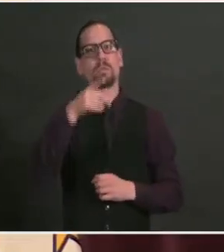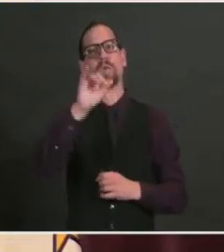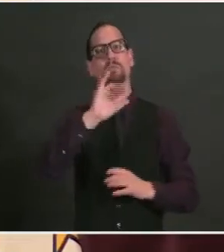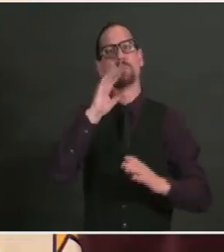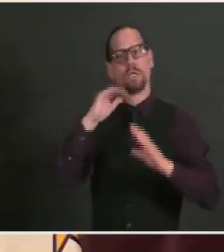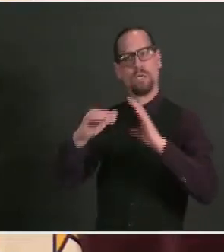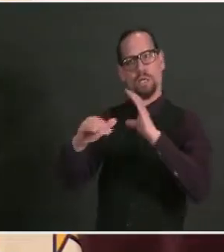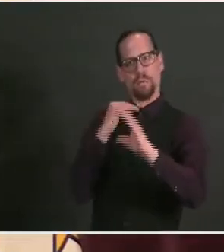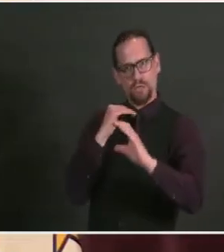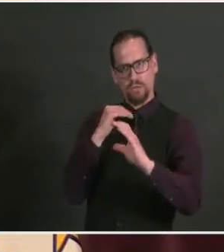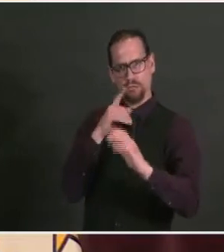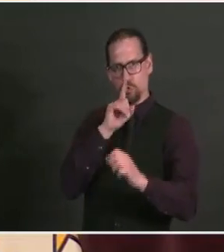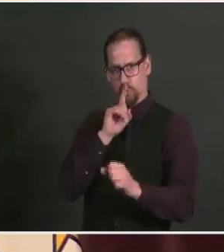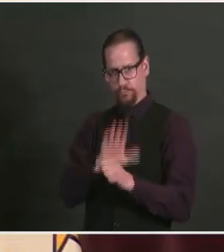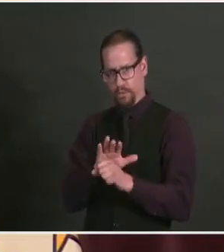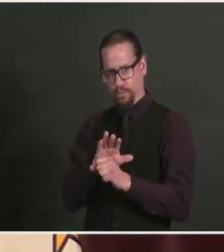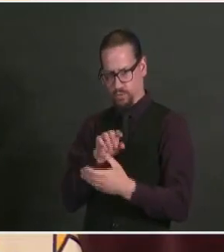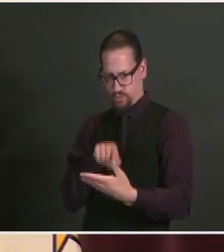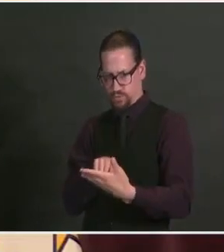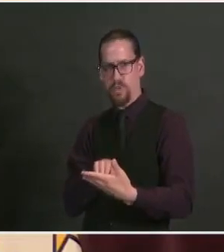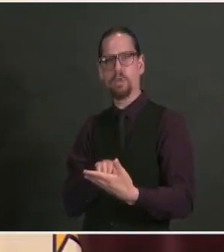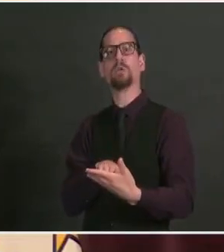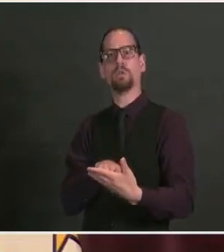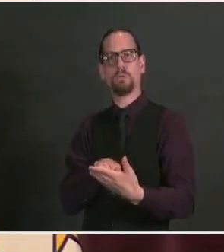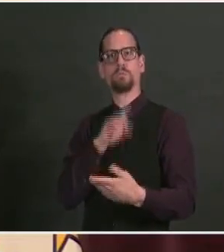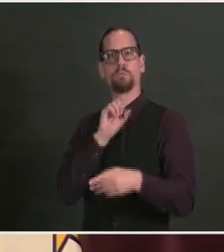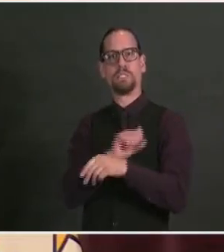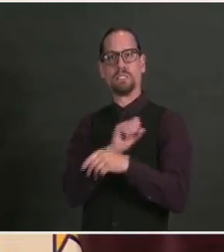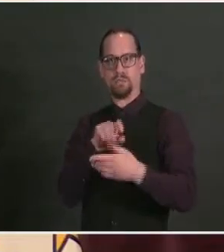844-930-1779.